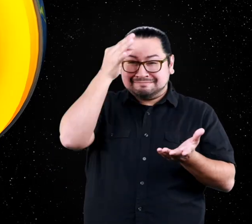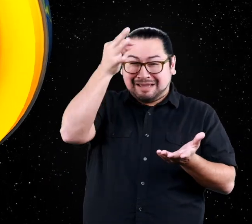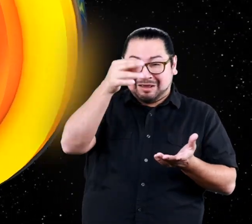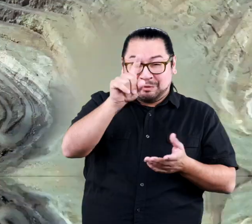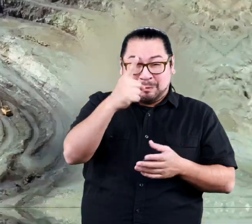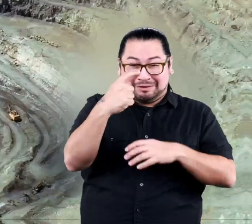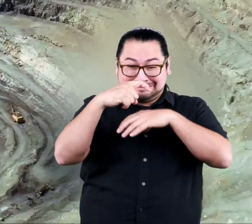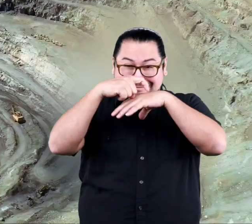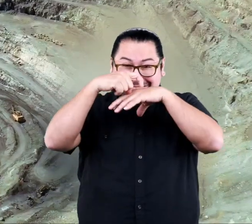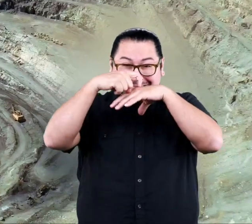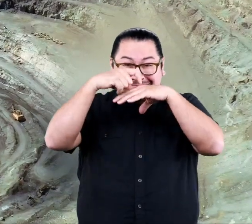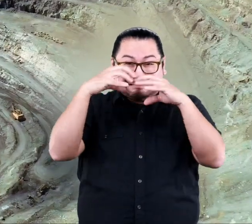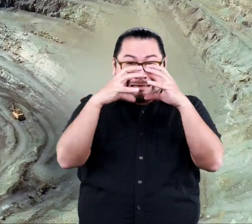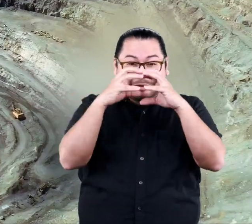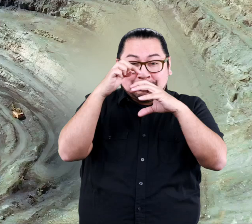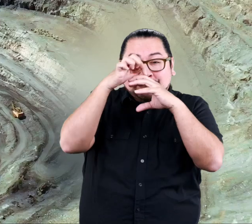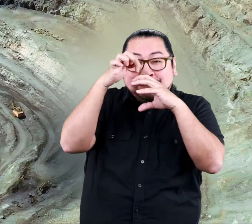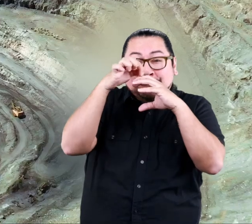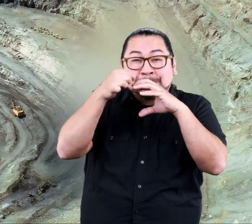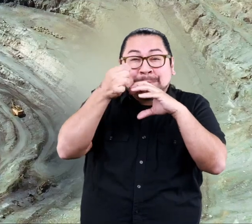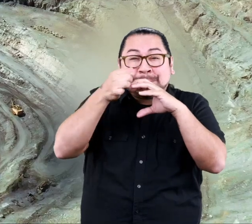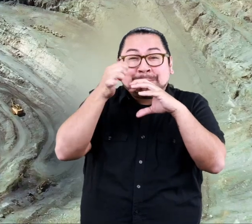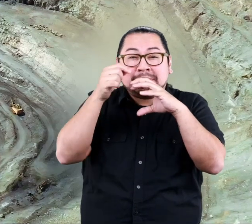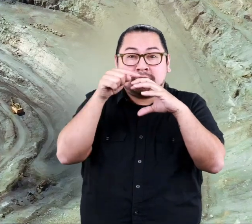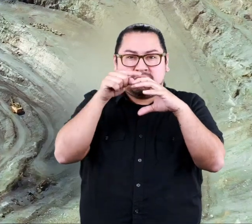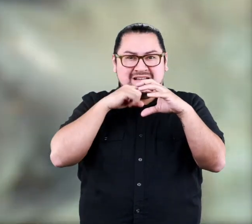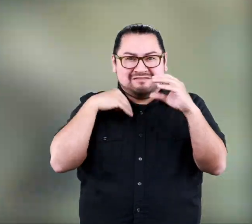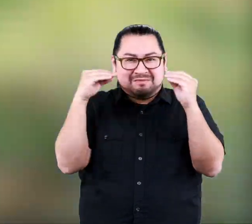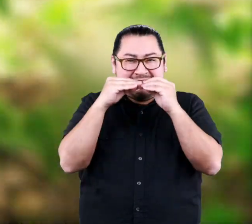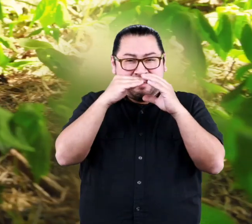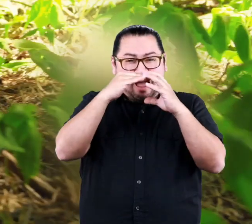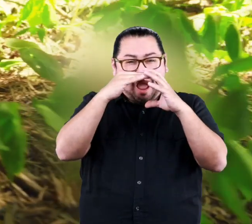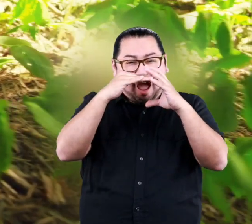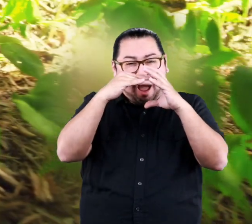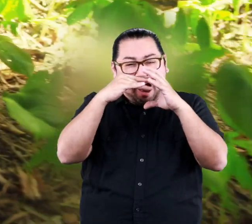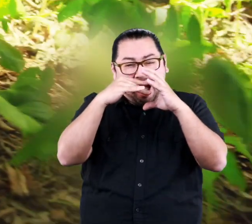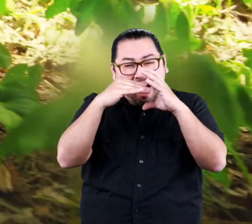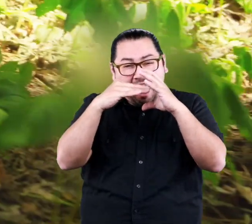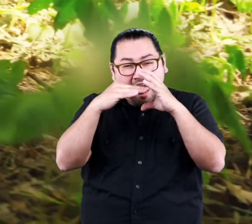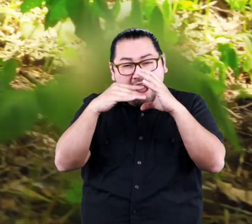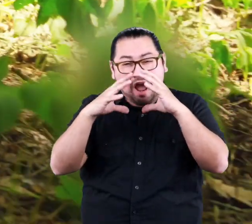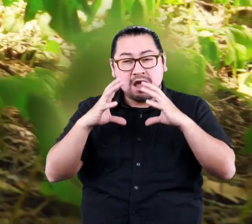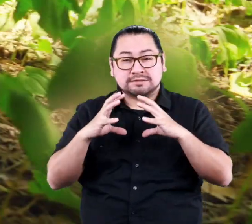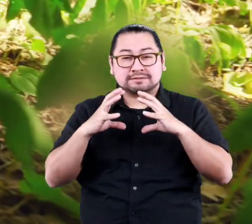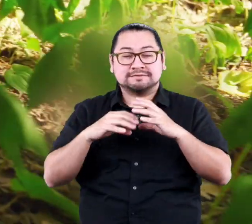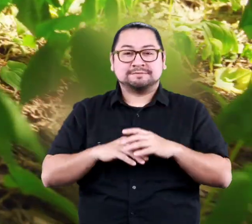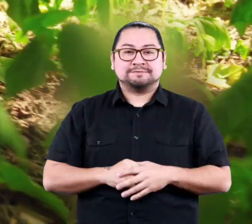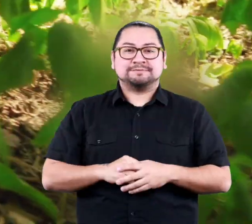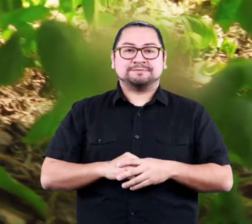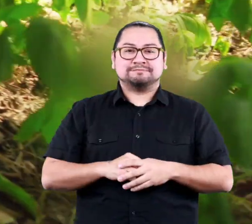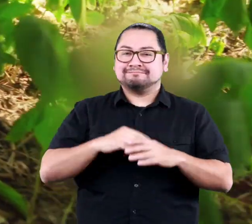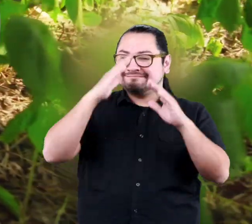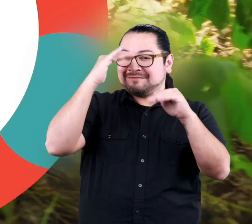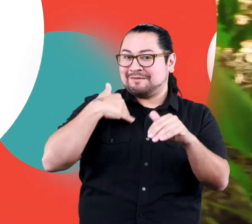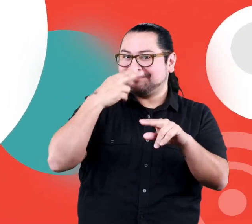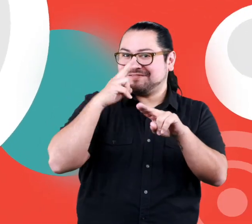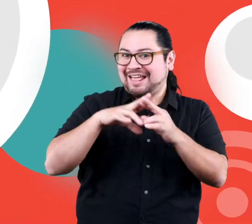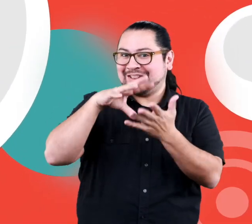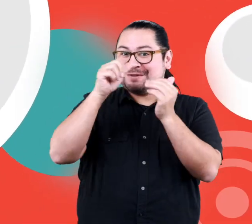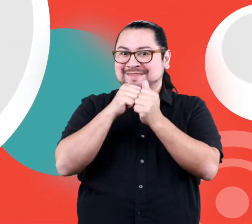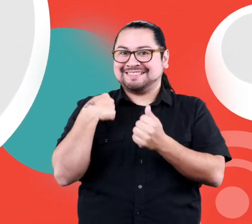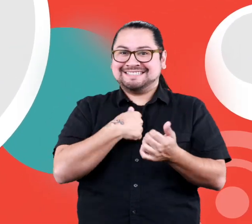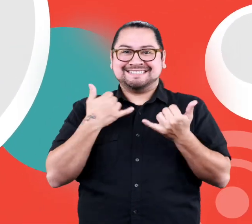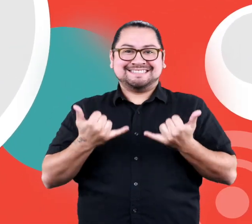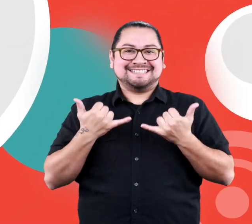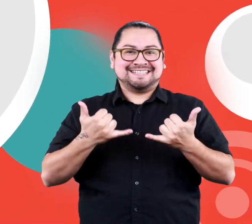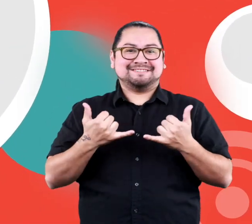today, and how you are just barely scratching the surface of what is underneath your feet. Hope